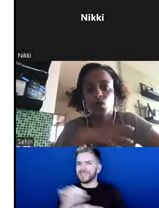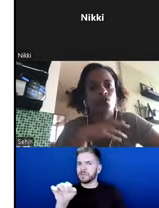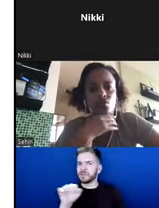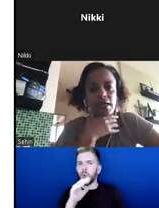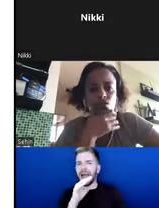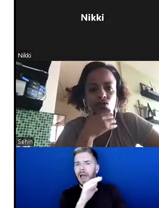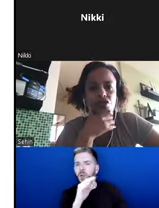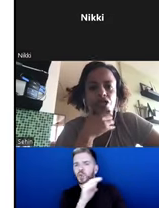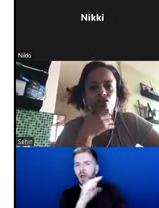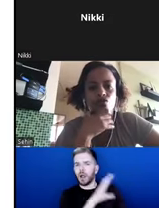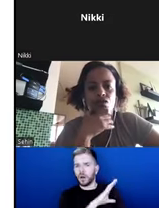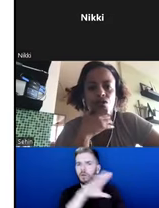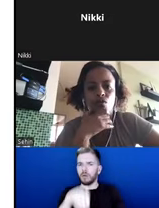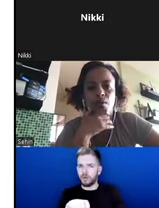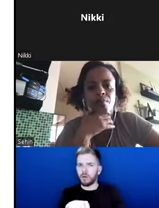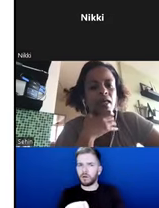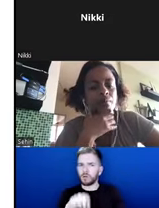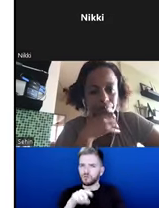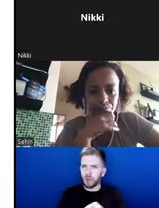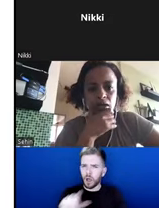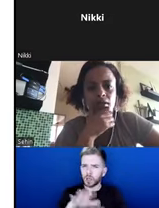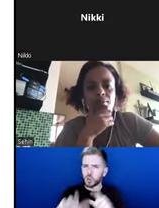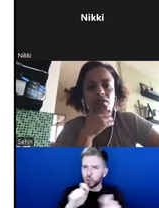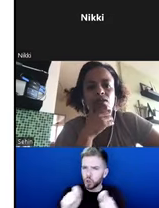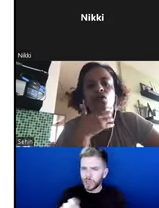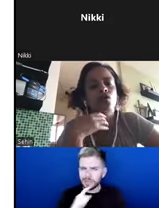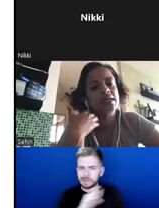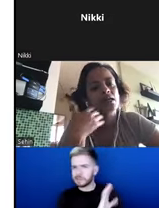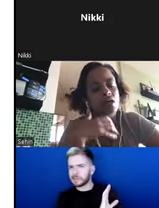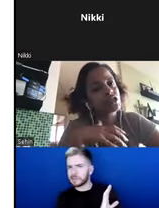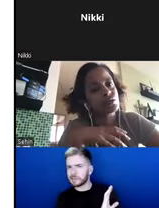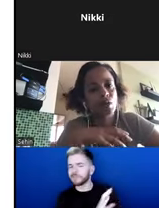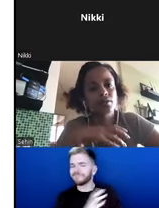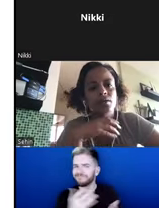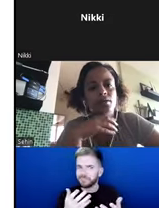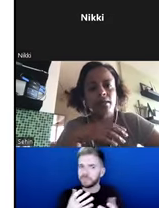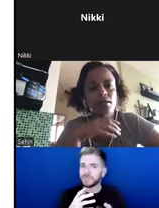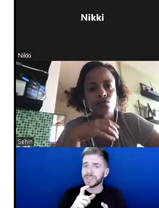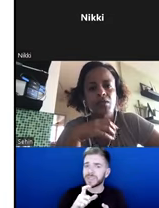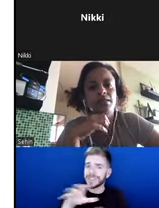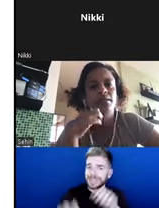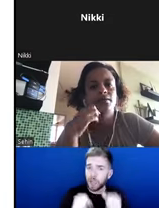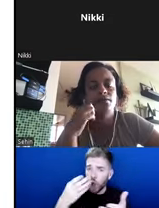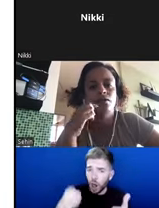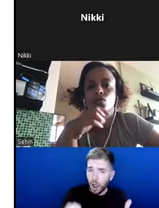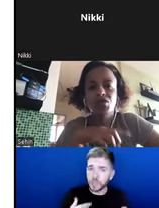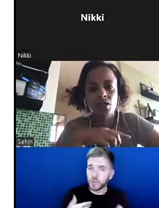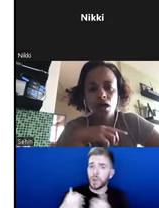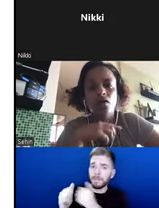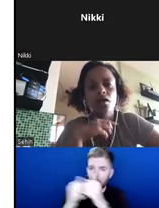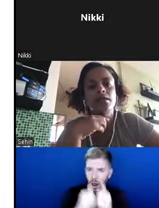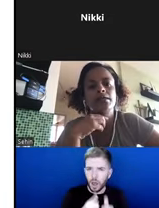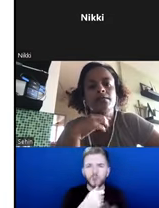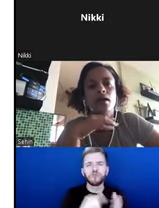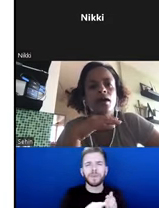on any social change issues in Ethiopia. So decolonizing our relations with partners, again, as Romina said, you know, questioning